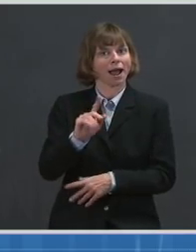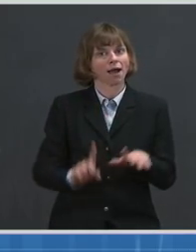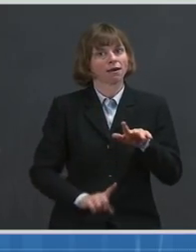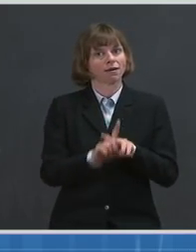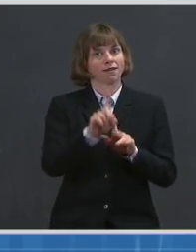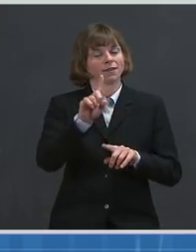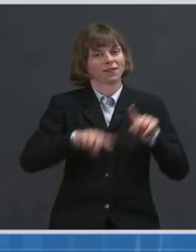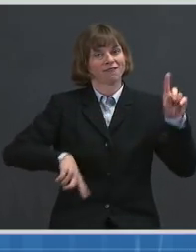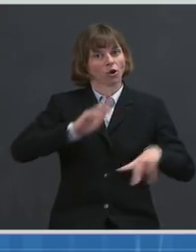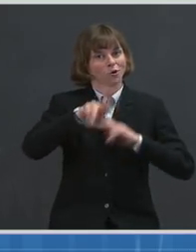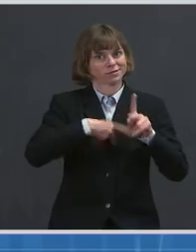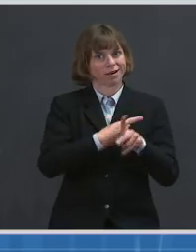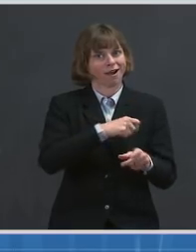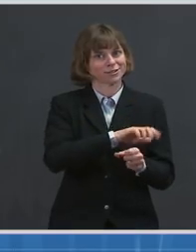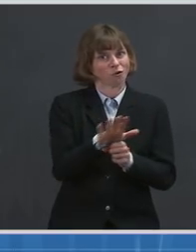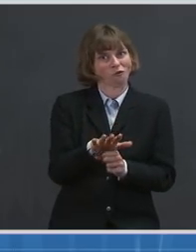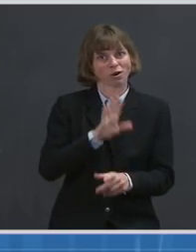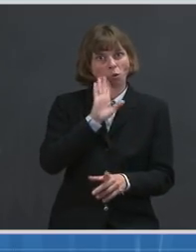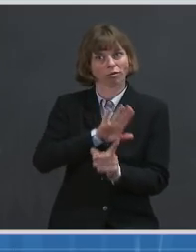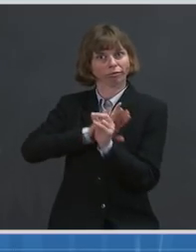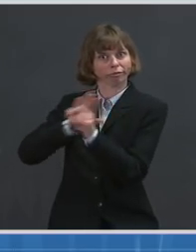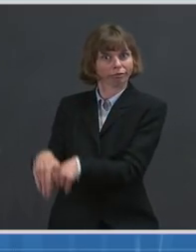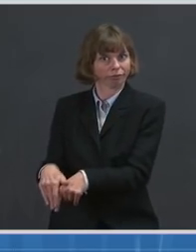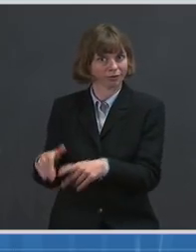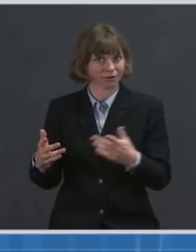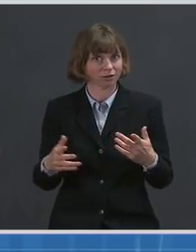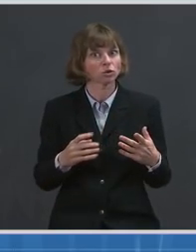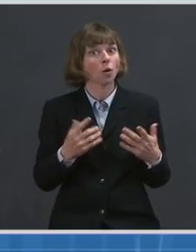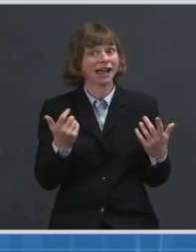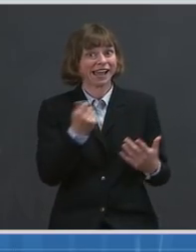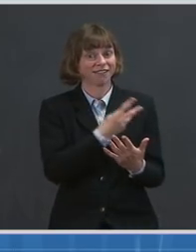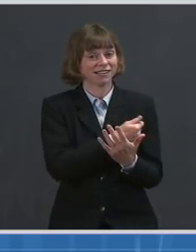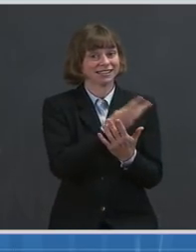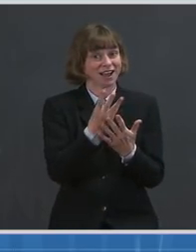I'll stop there and turn it over to Dr. Nunez-Smith.